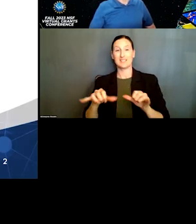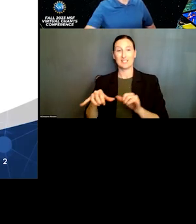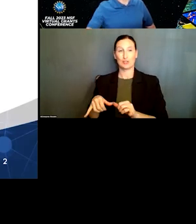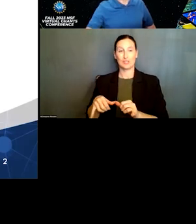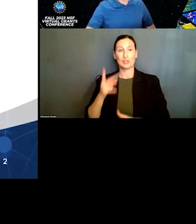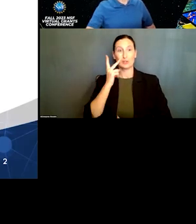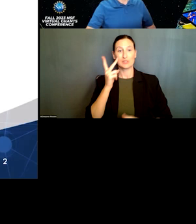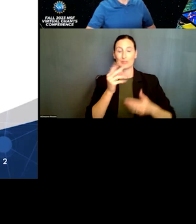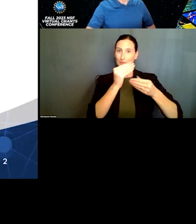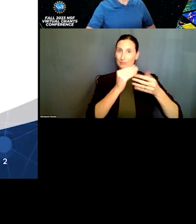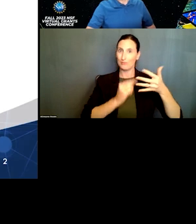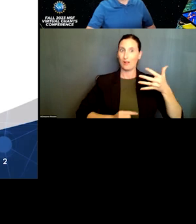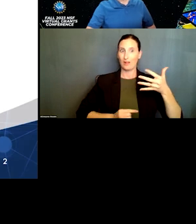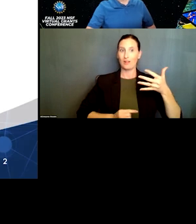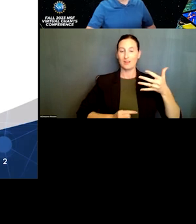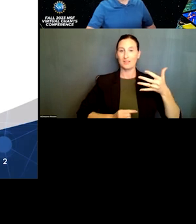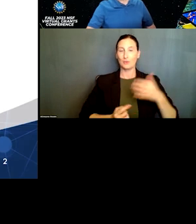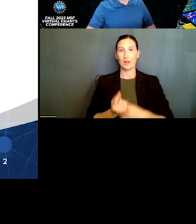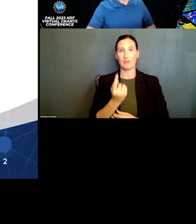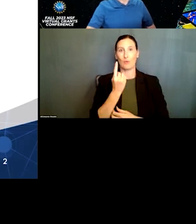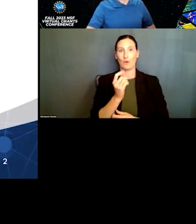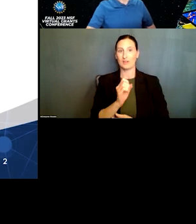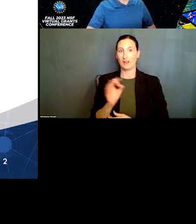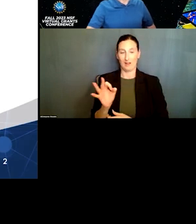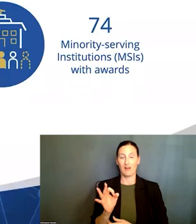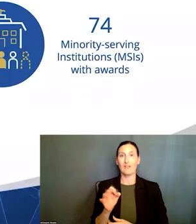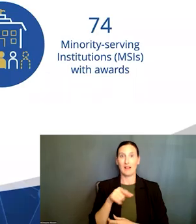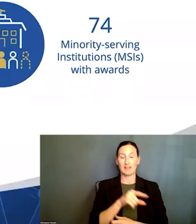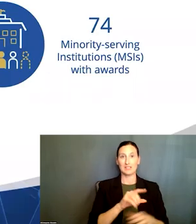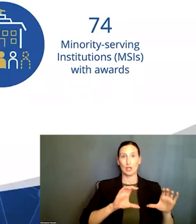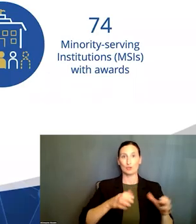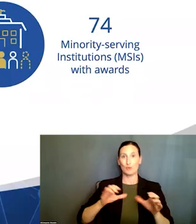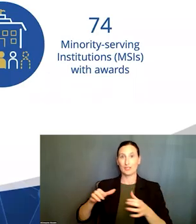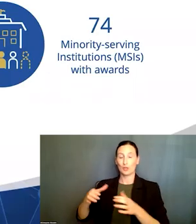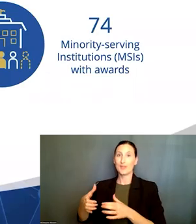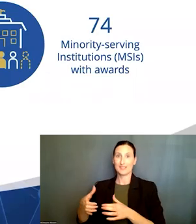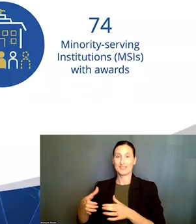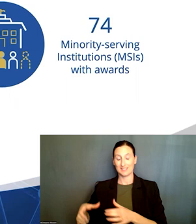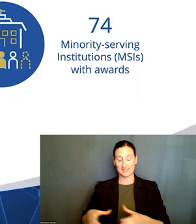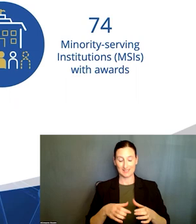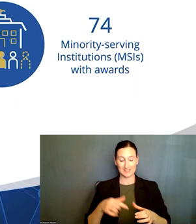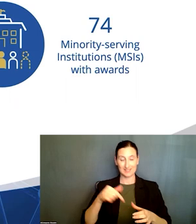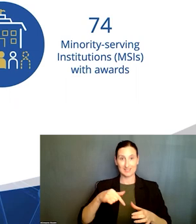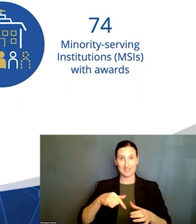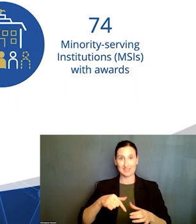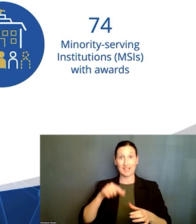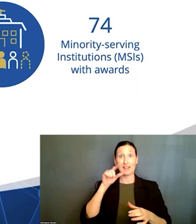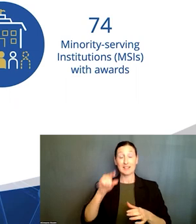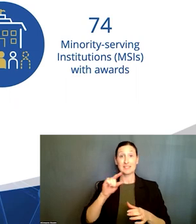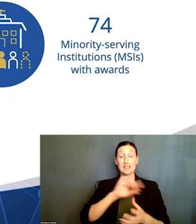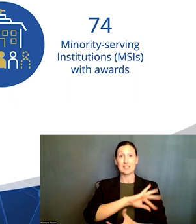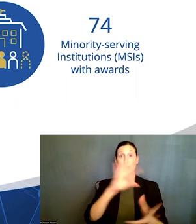and Information Sciences and Engineering is one of these directorates. This is an overall view of